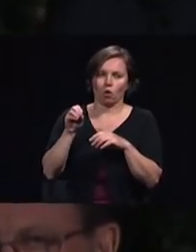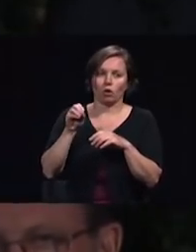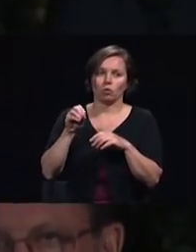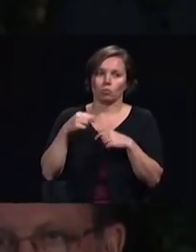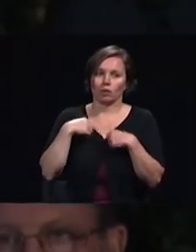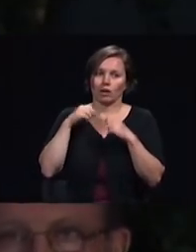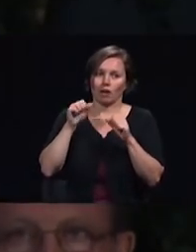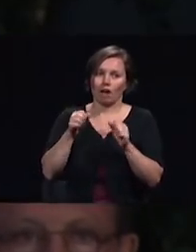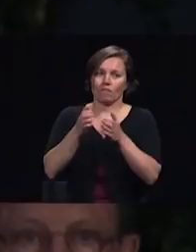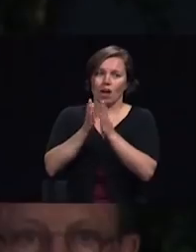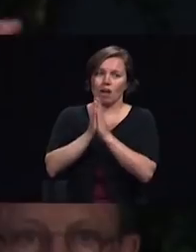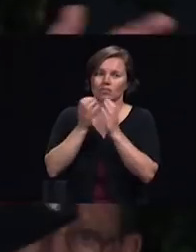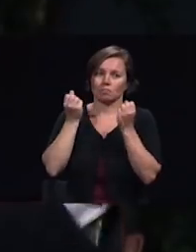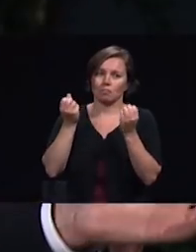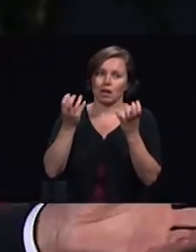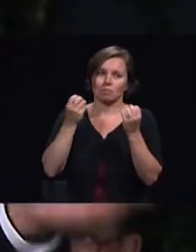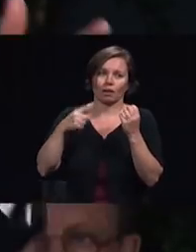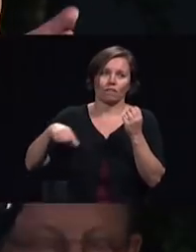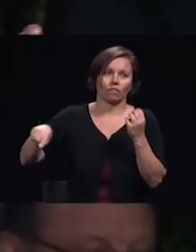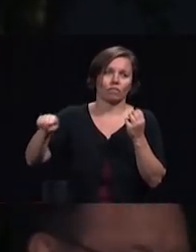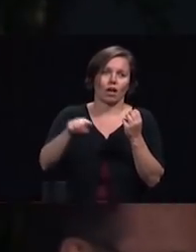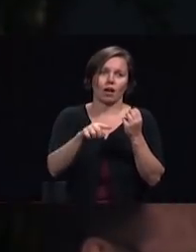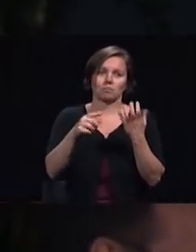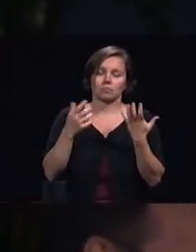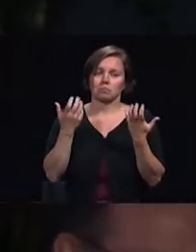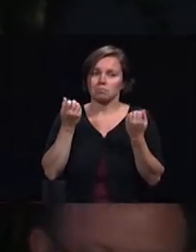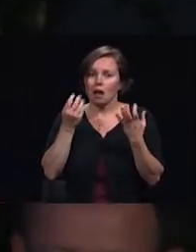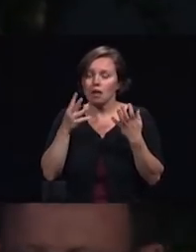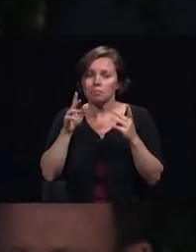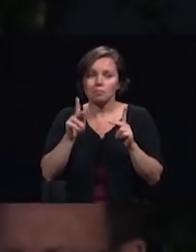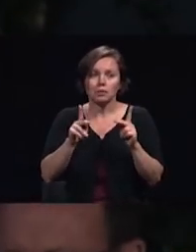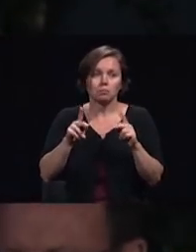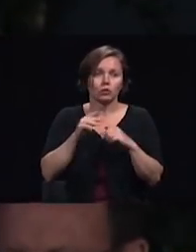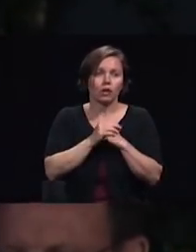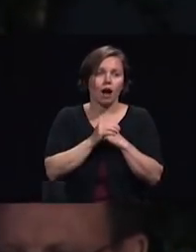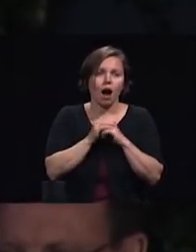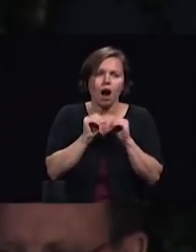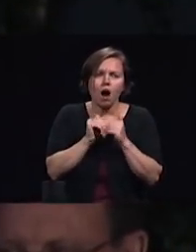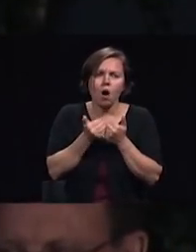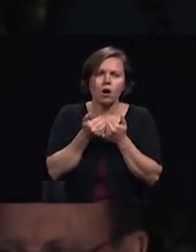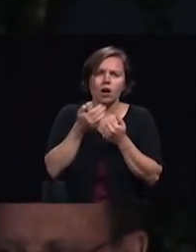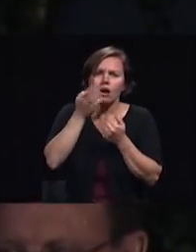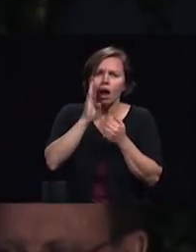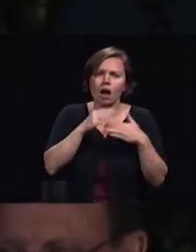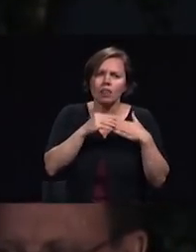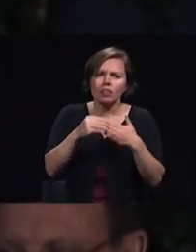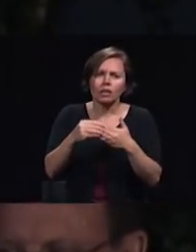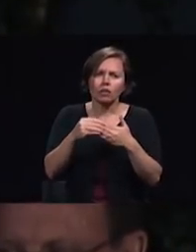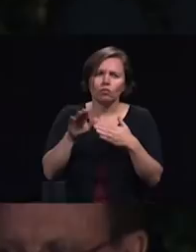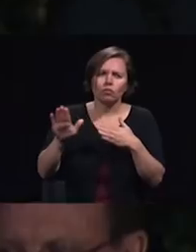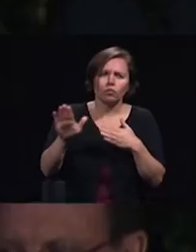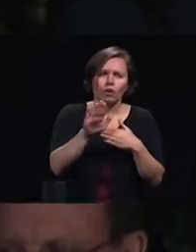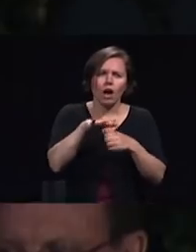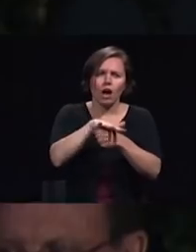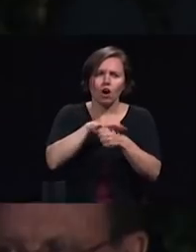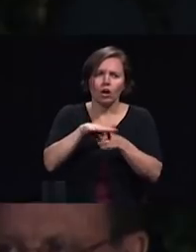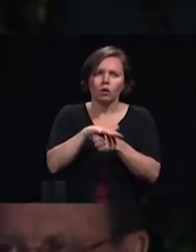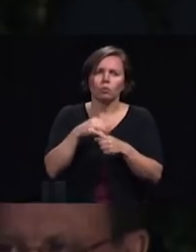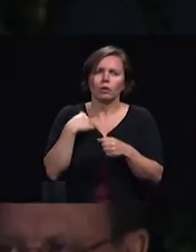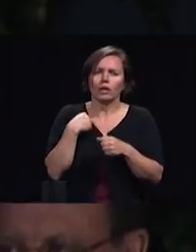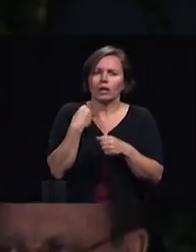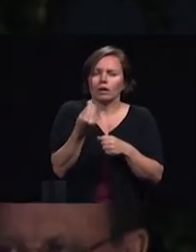your area in departments that are sharing the word of God in the cities but we're giving you just a little